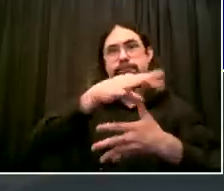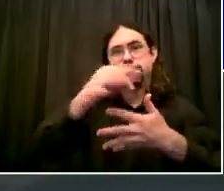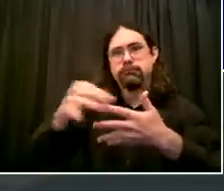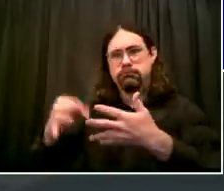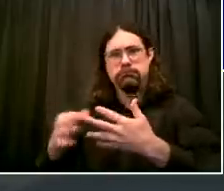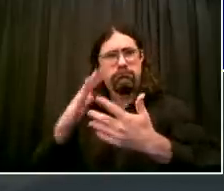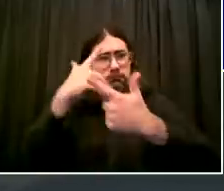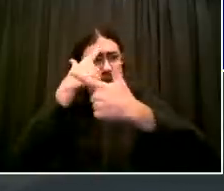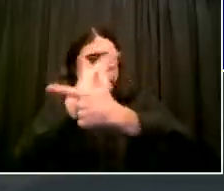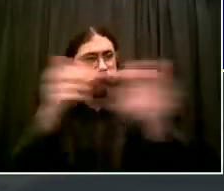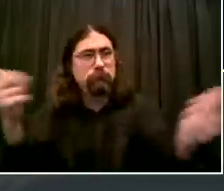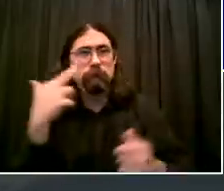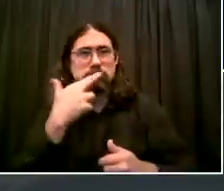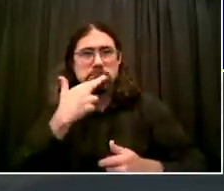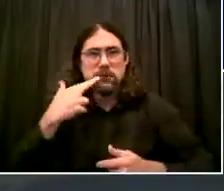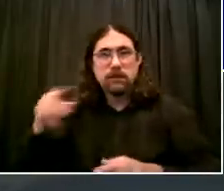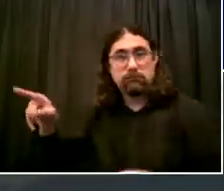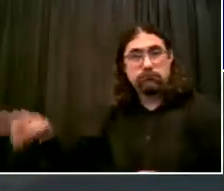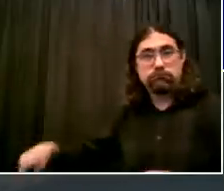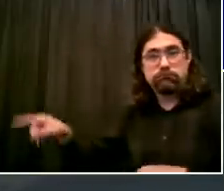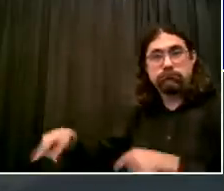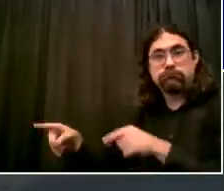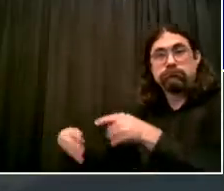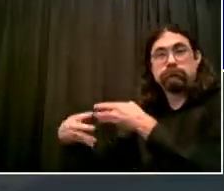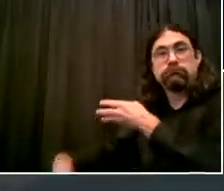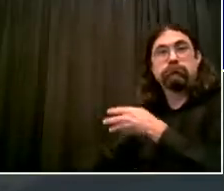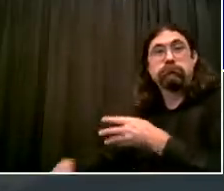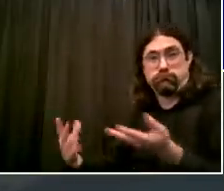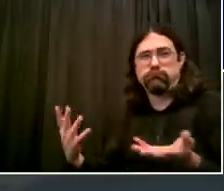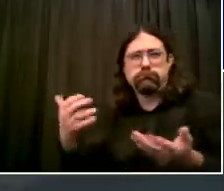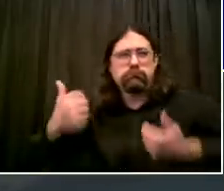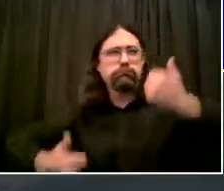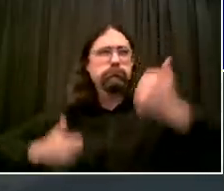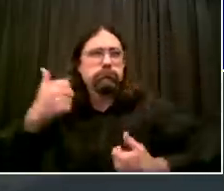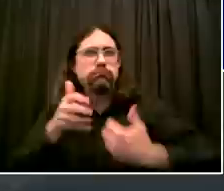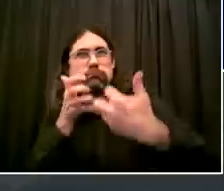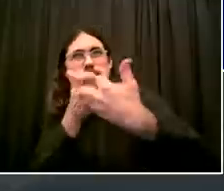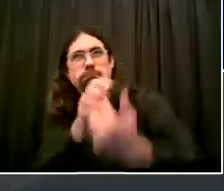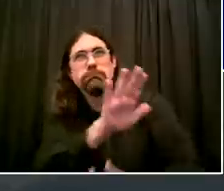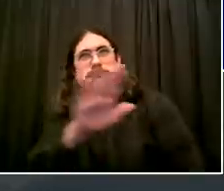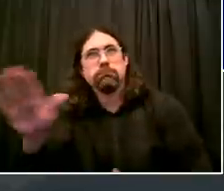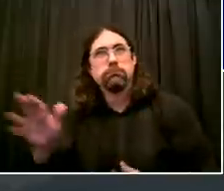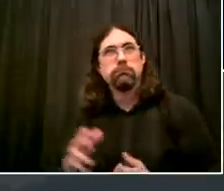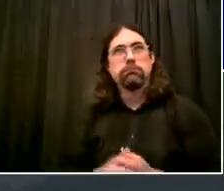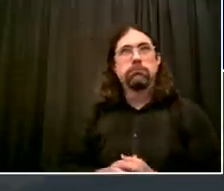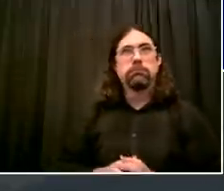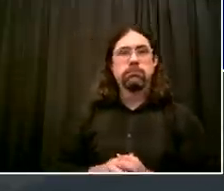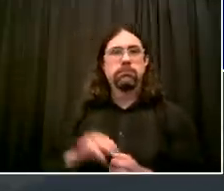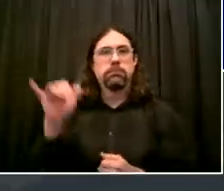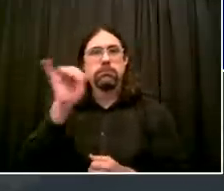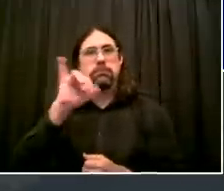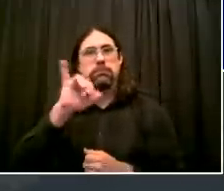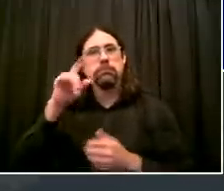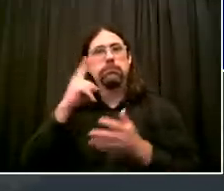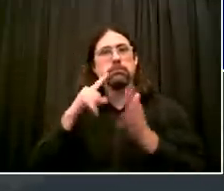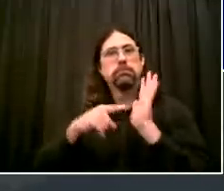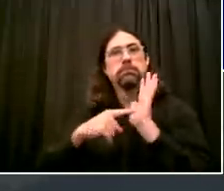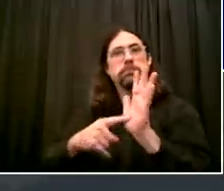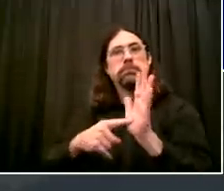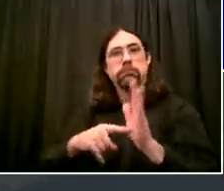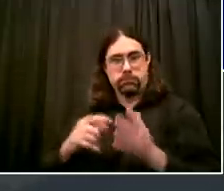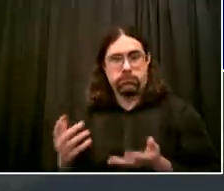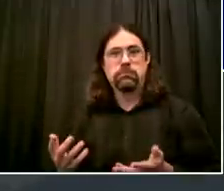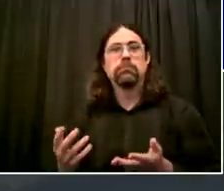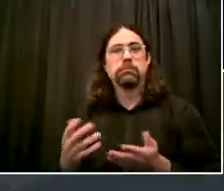curb lane seating. This means that we're going to allow wherever appropriate restaurants to use what would have been the curb